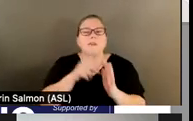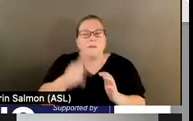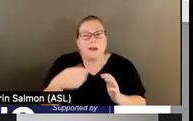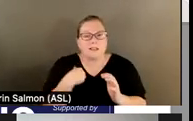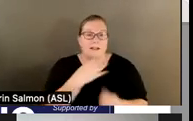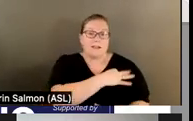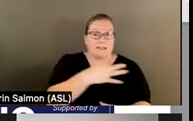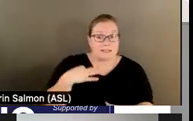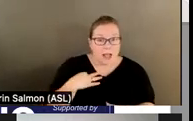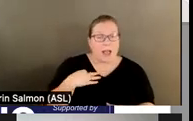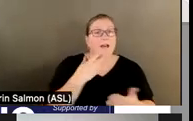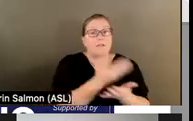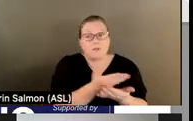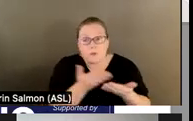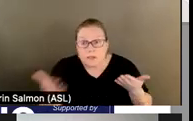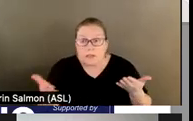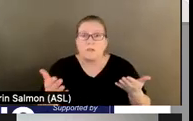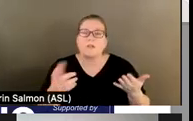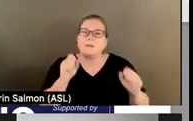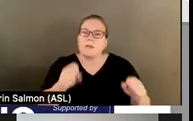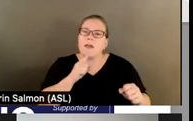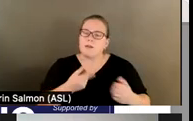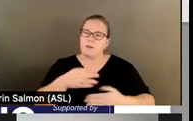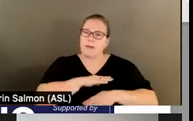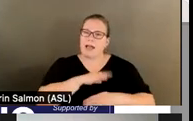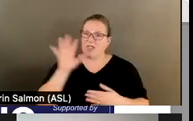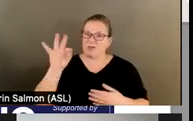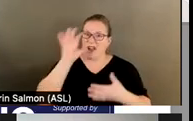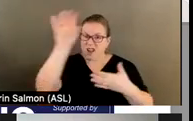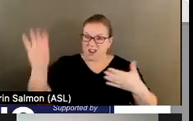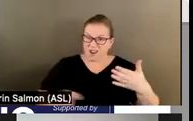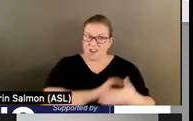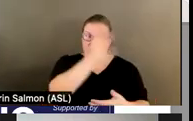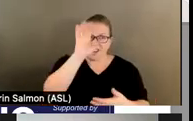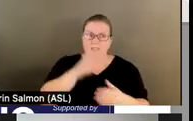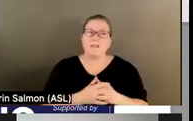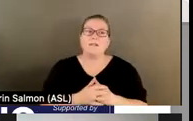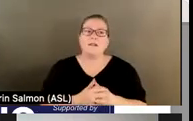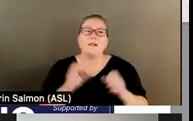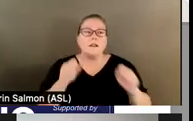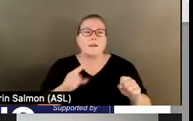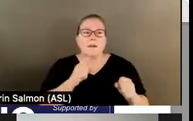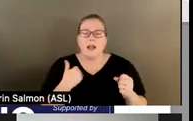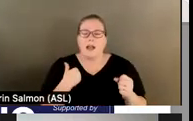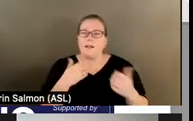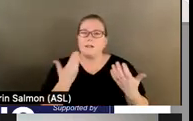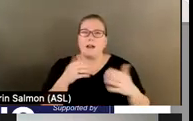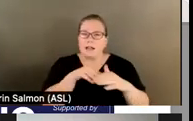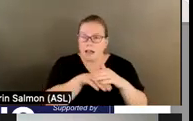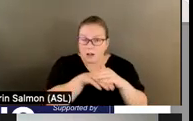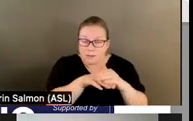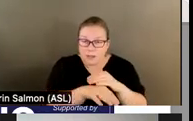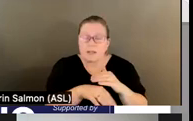provide those nine required service categories, two, the ability to collect quality data for accountability, and three,